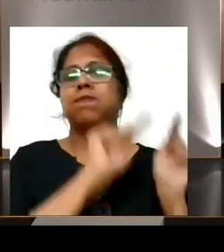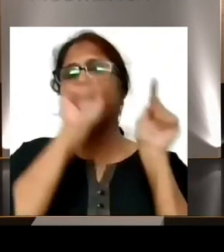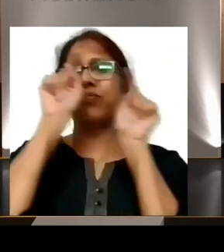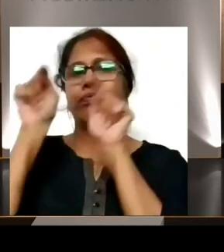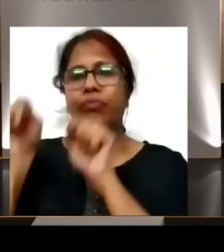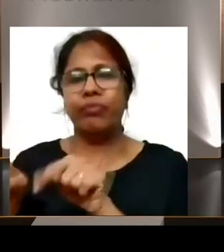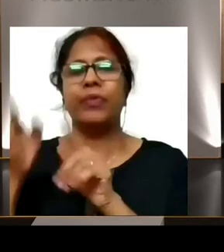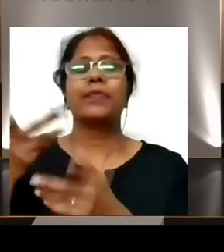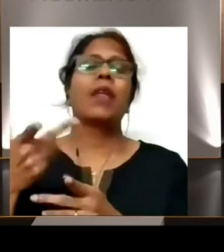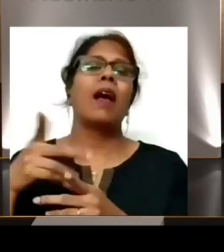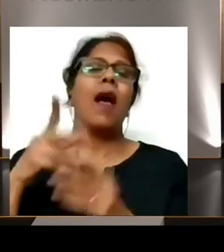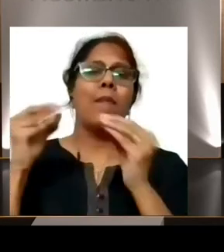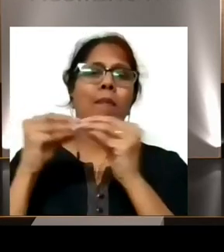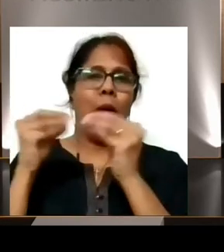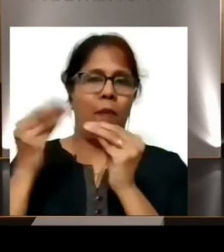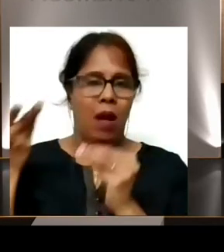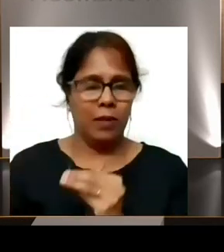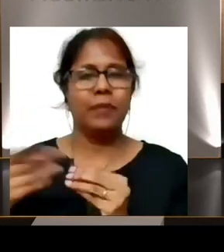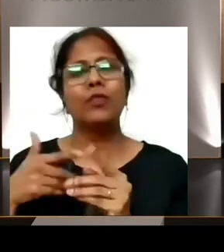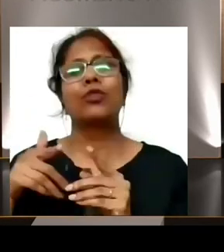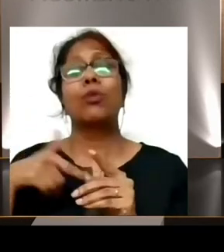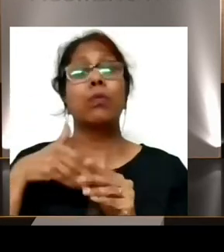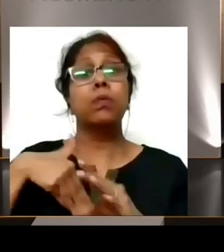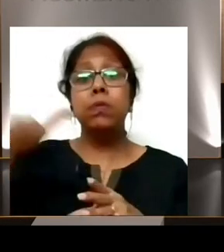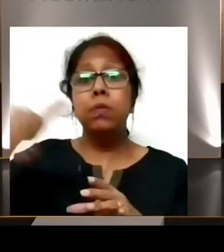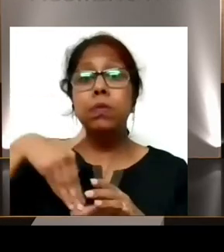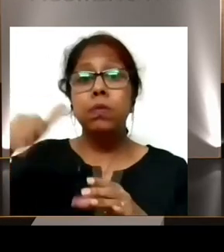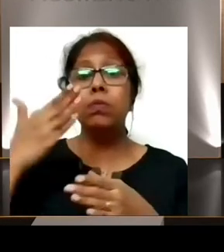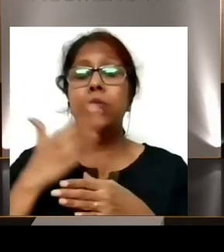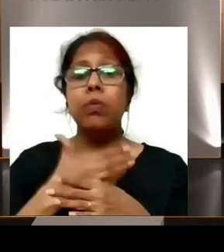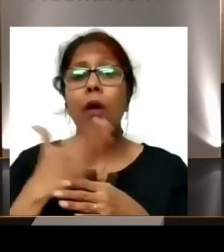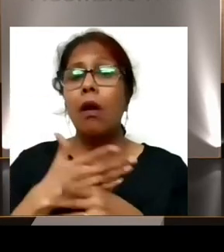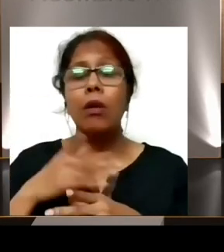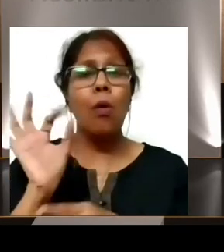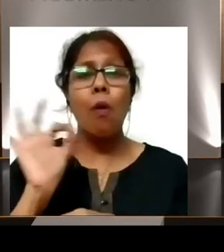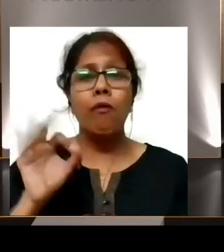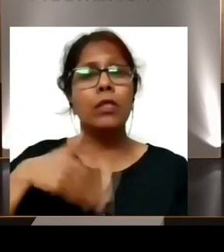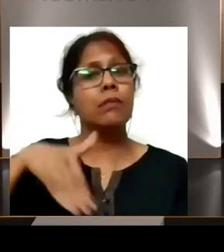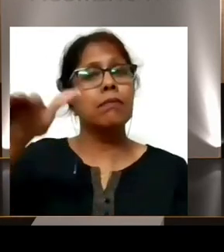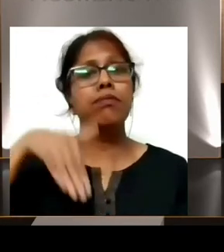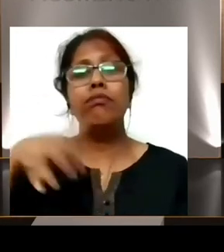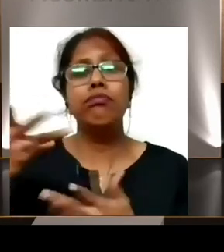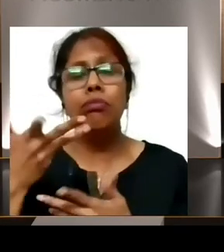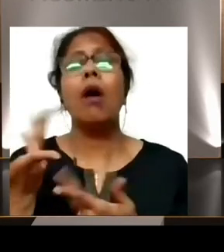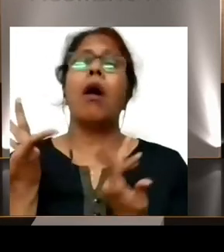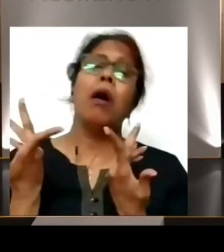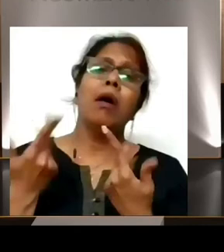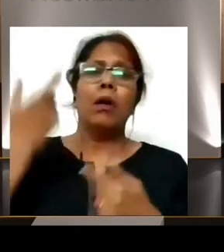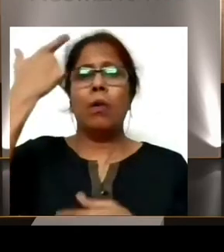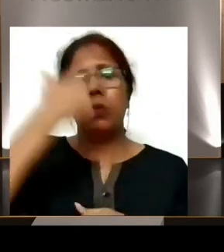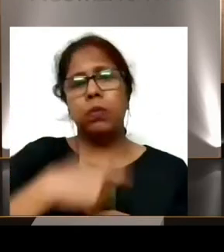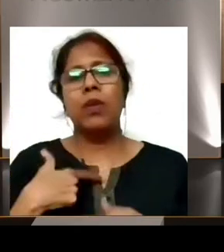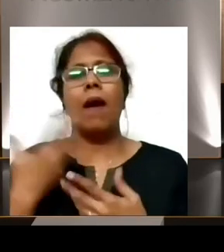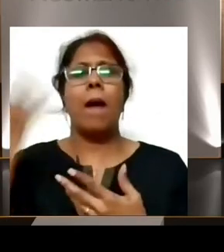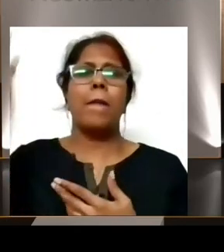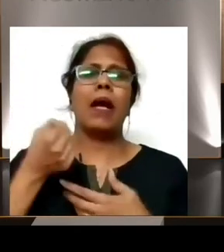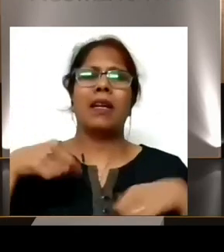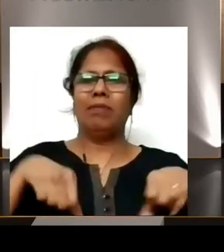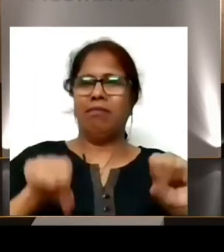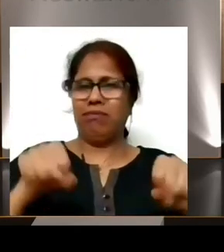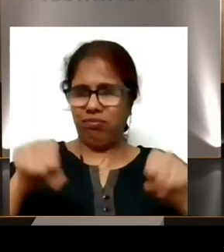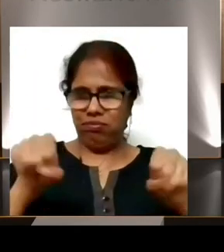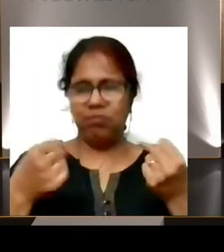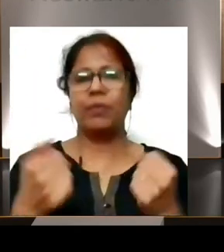home location. So, to commute daily to work, I used to, you know, I purchased a two-wheeler,